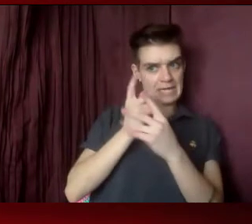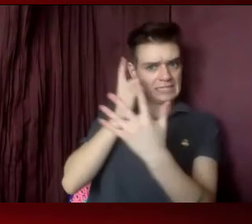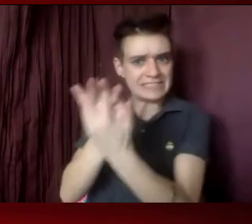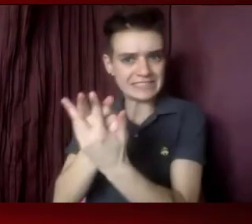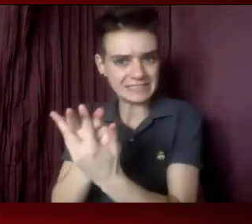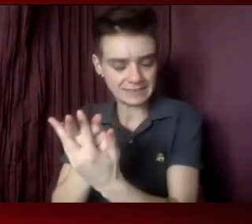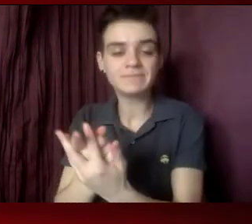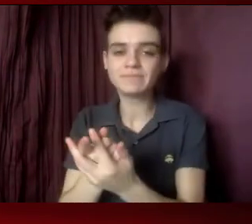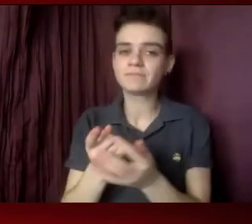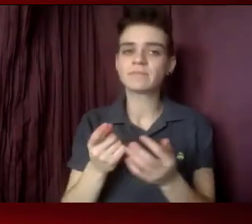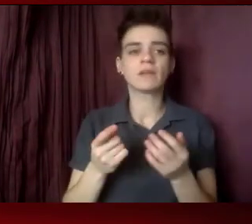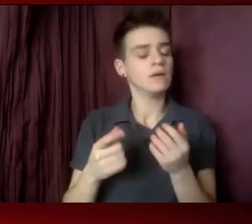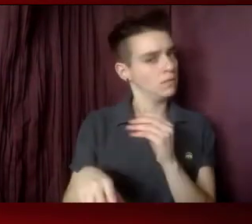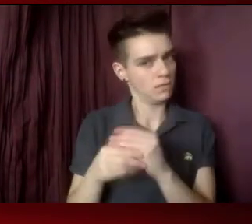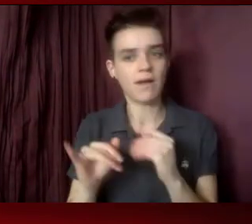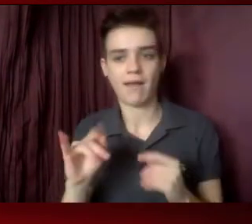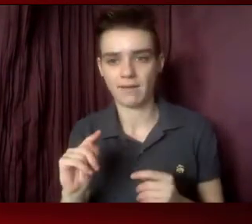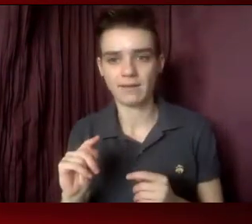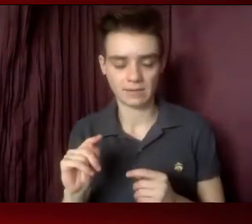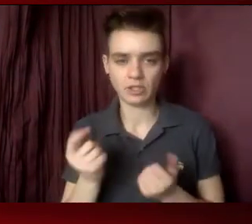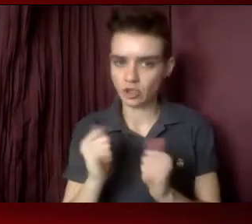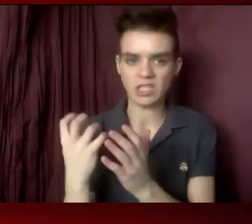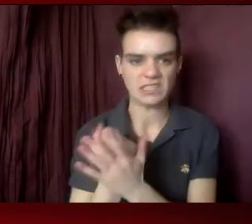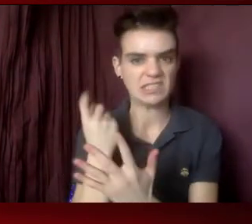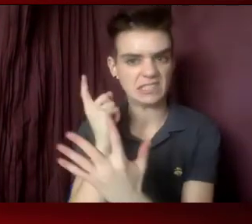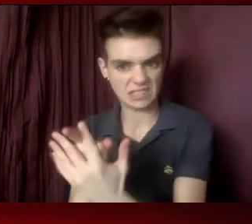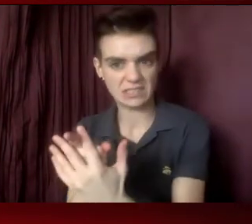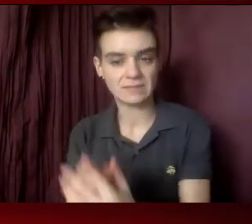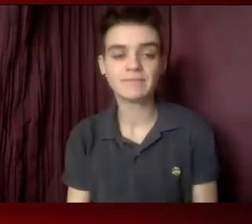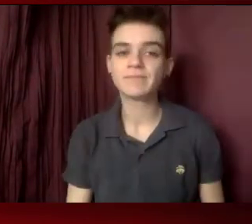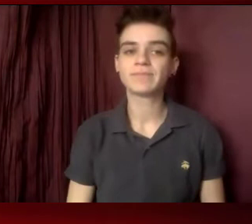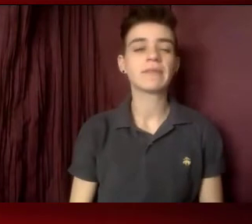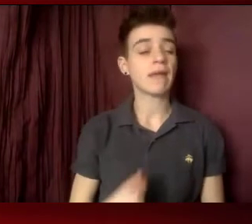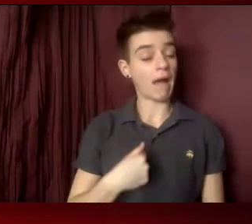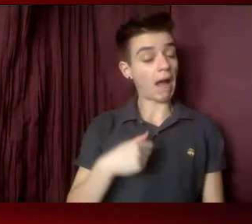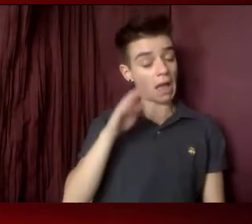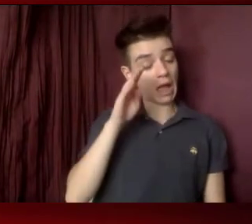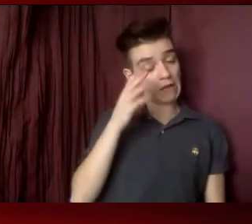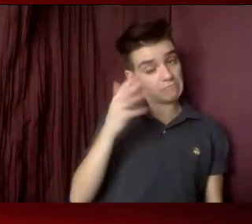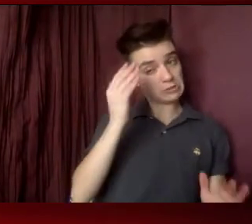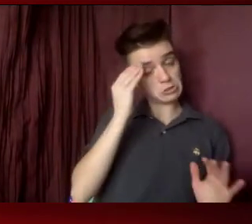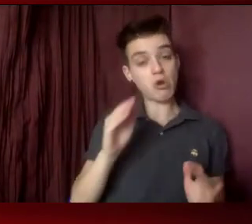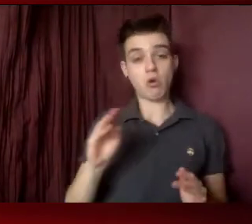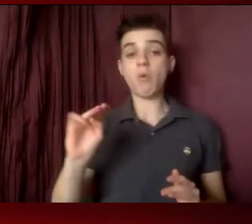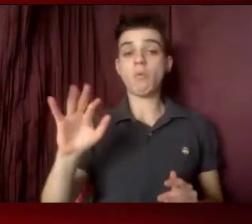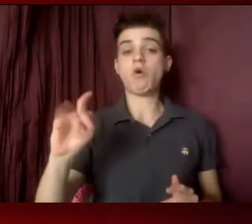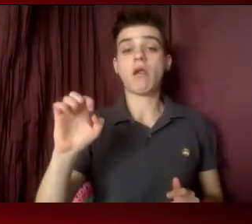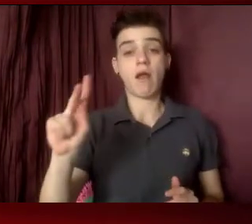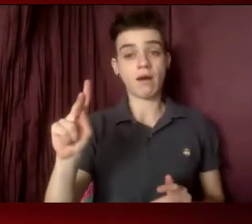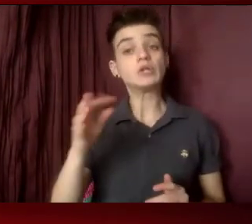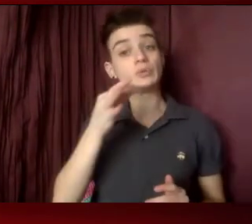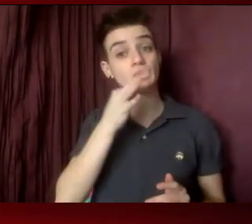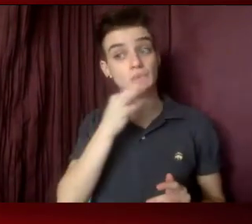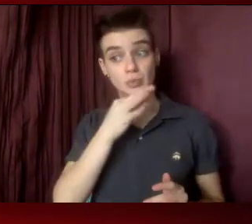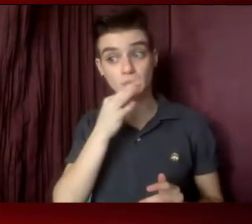find that hook. I know that Raphael Warnock is going to be up for election again in two years, even though he just won, because it was a